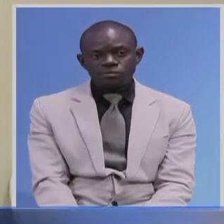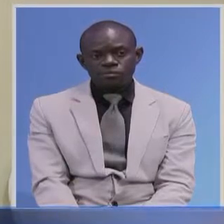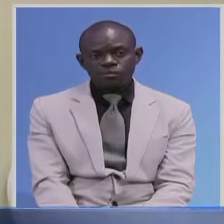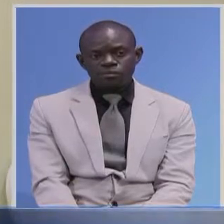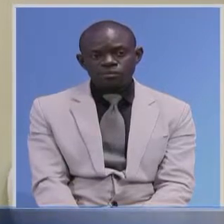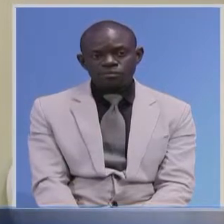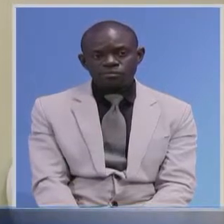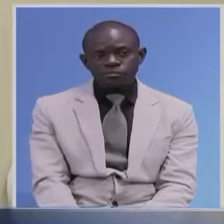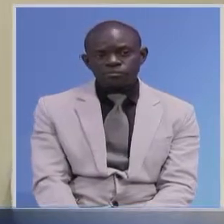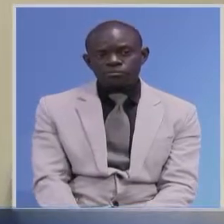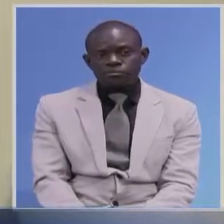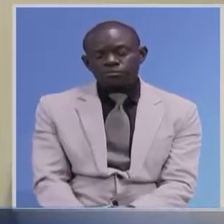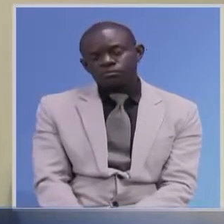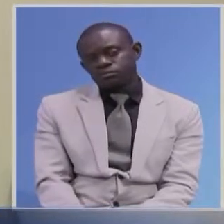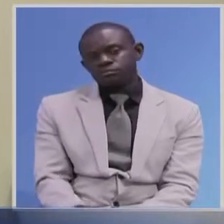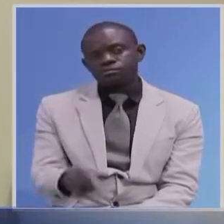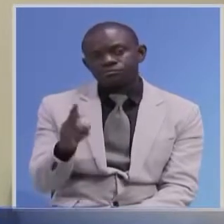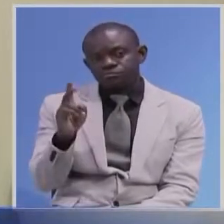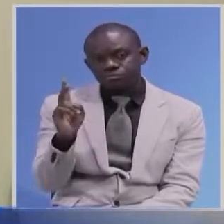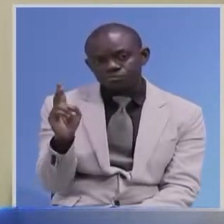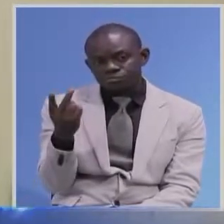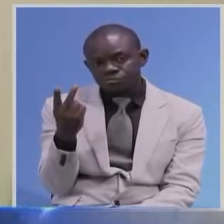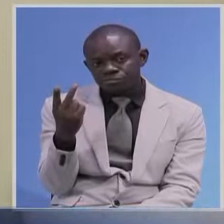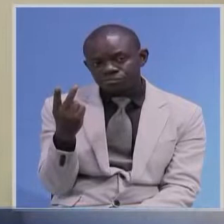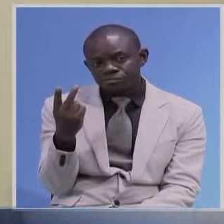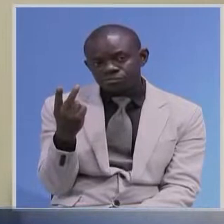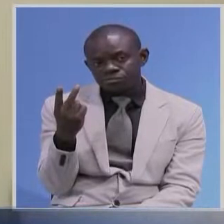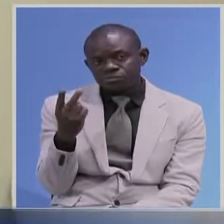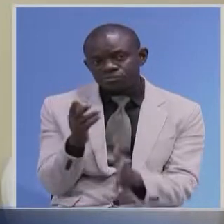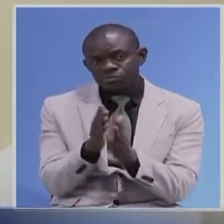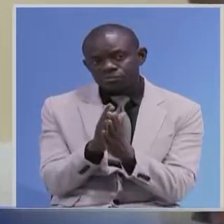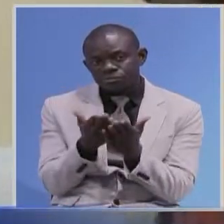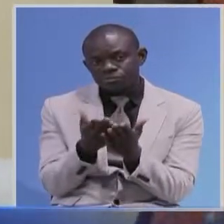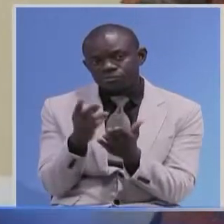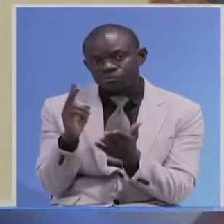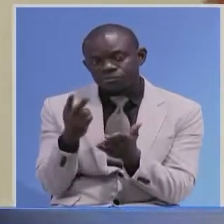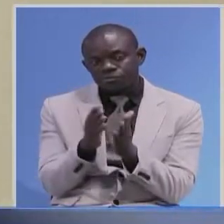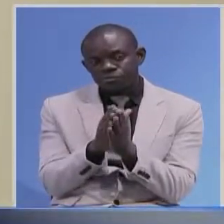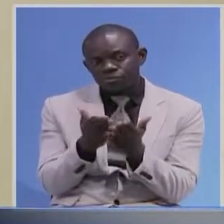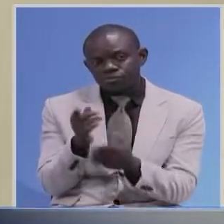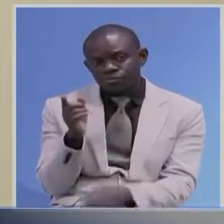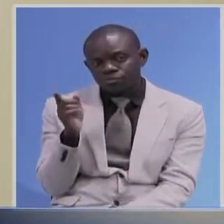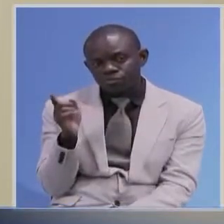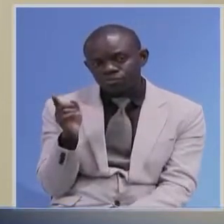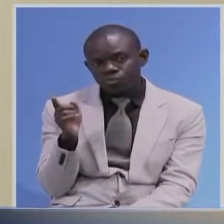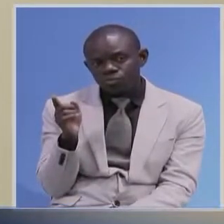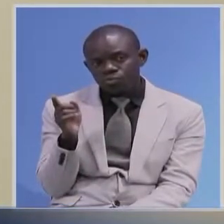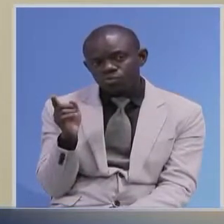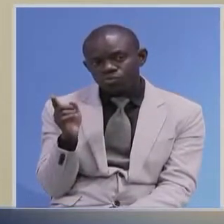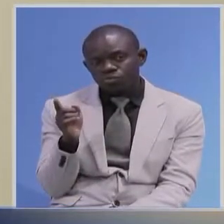The second one, like I indicated, this is the... It's a handbook